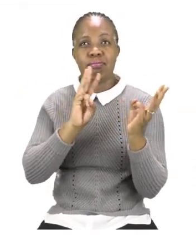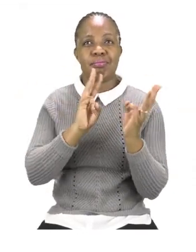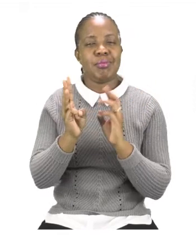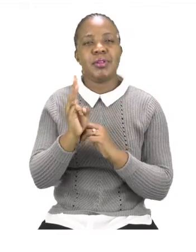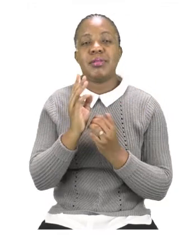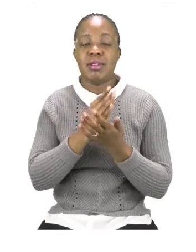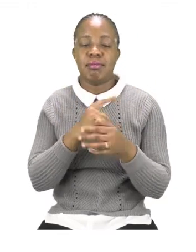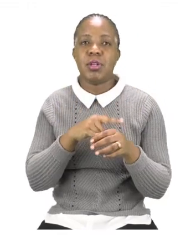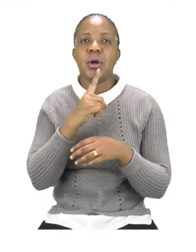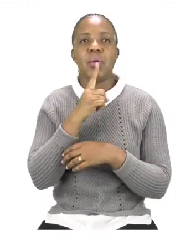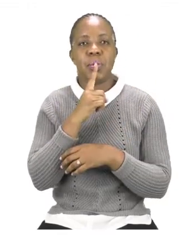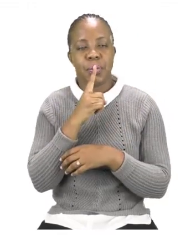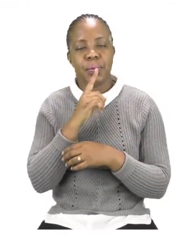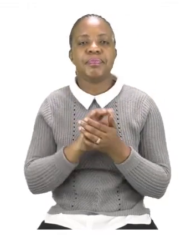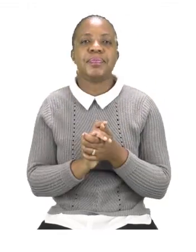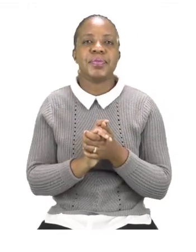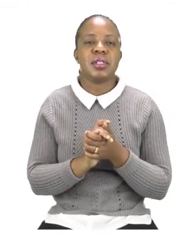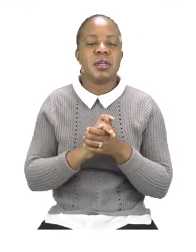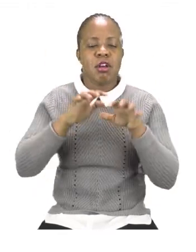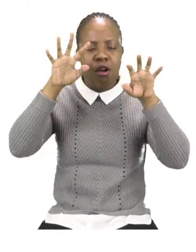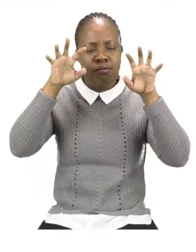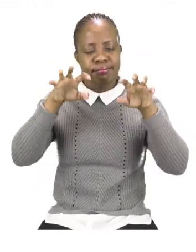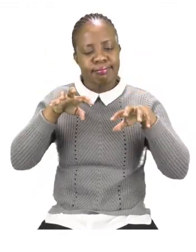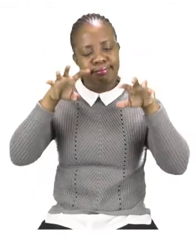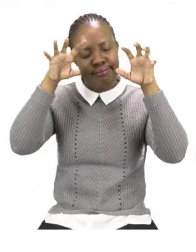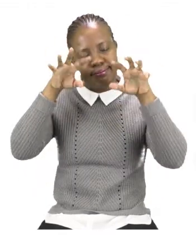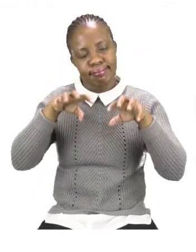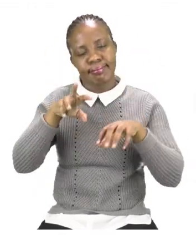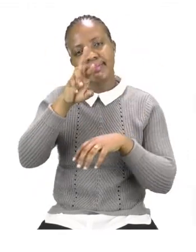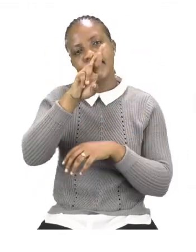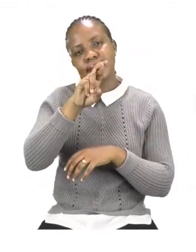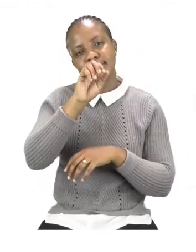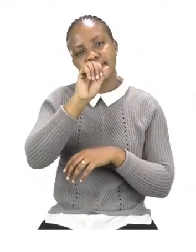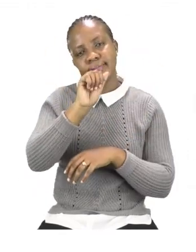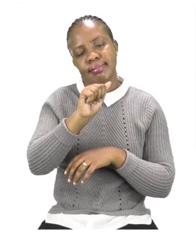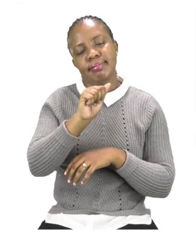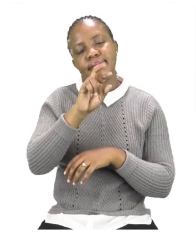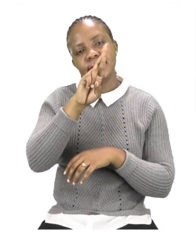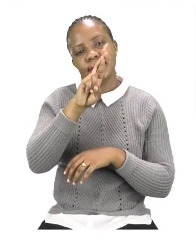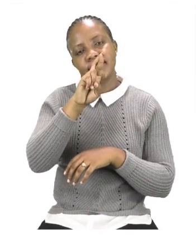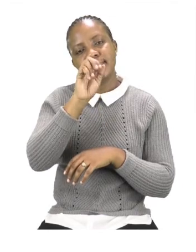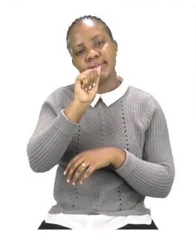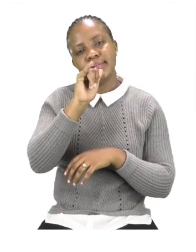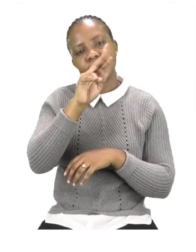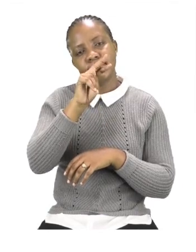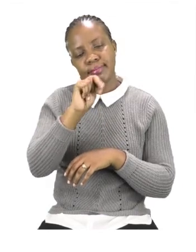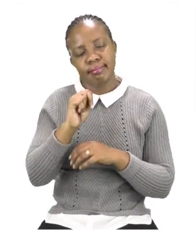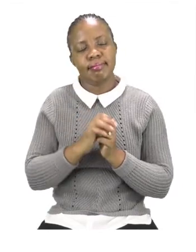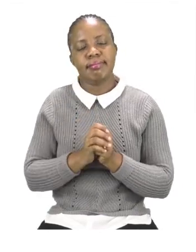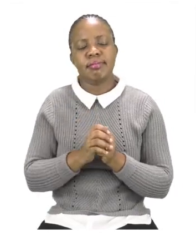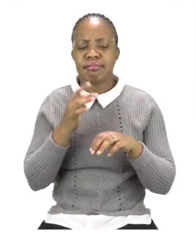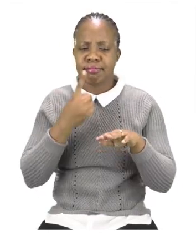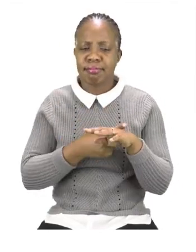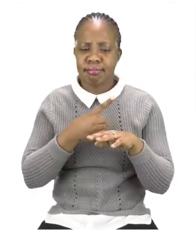have rain. Now rain is not a new word. In fact, we always see rain in